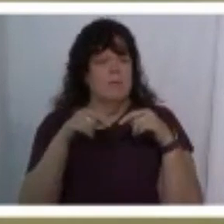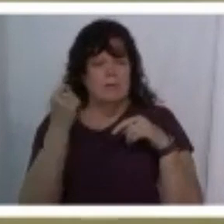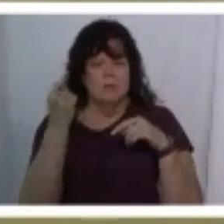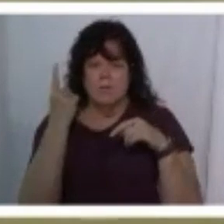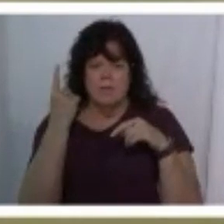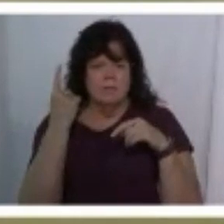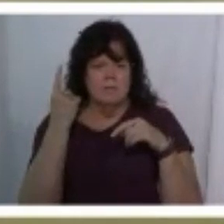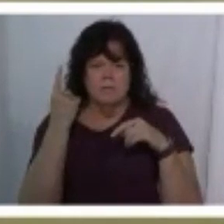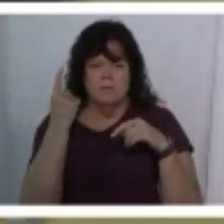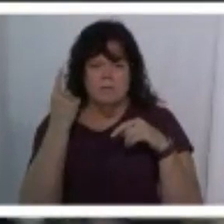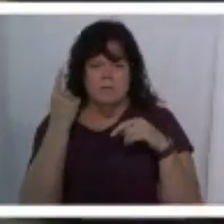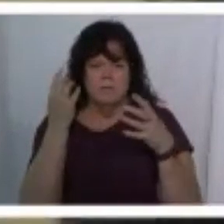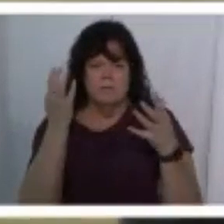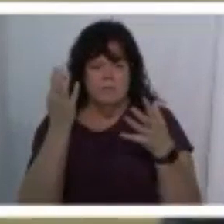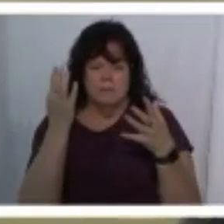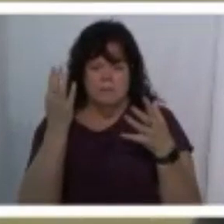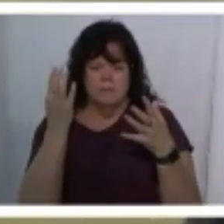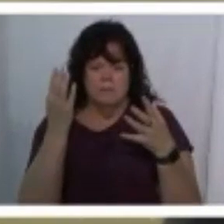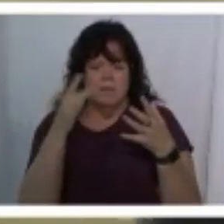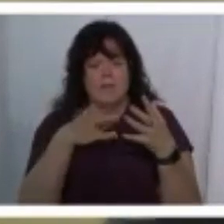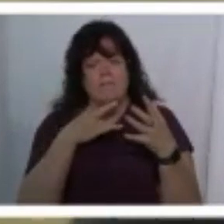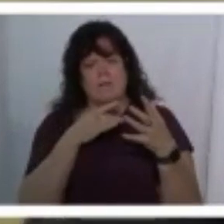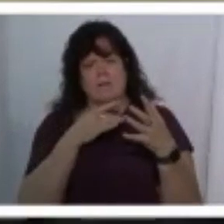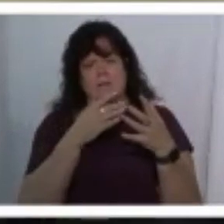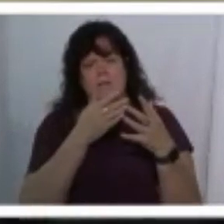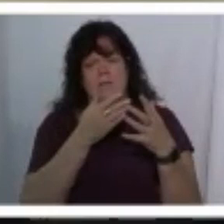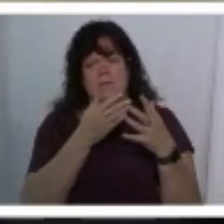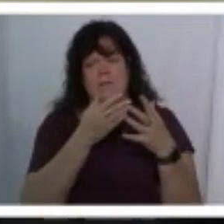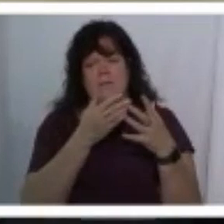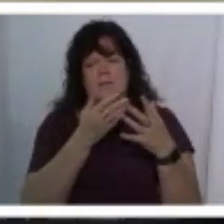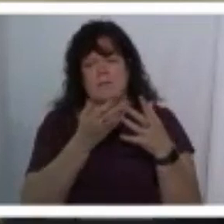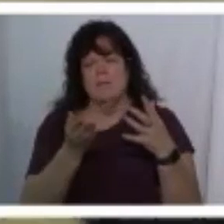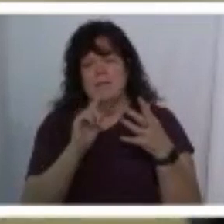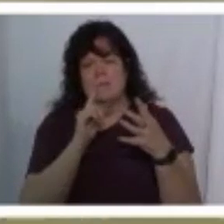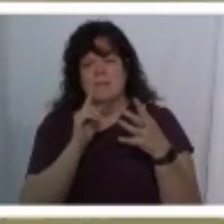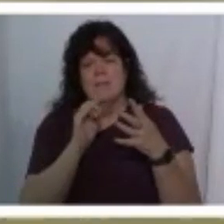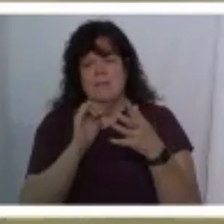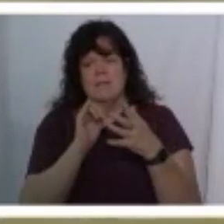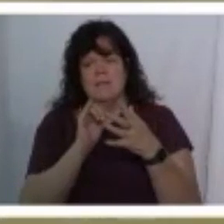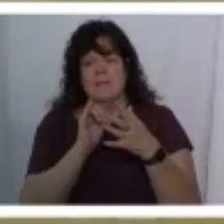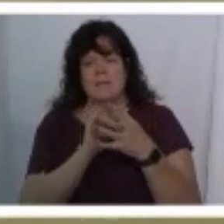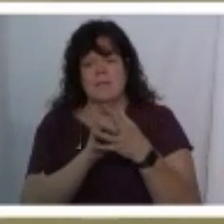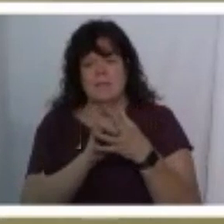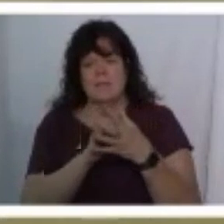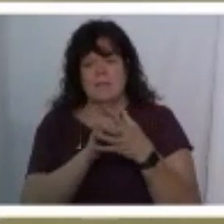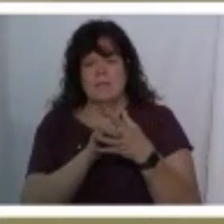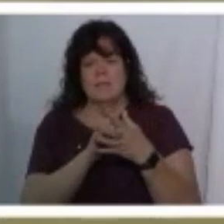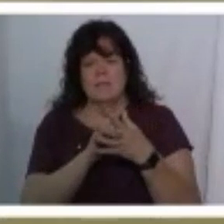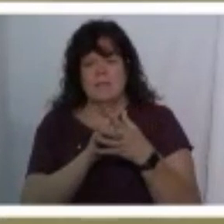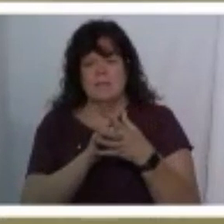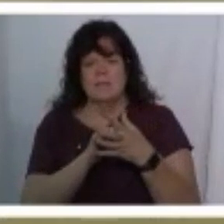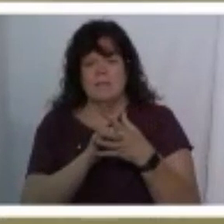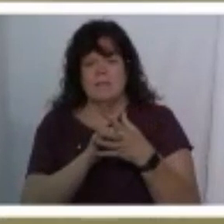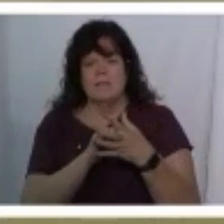um and i just felt this ain't it you know like this this ain't it um